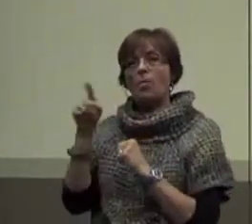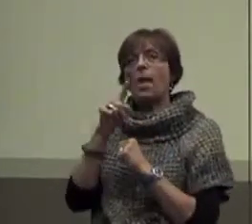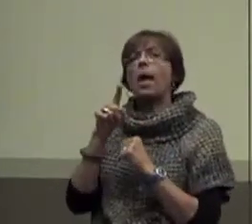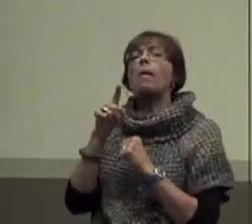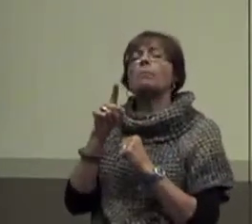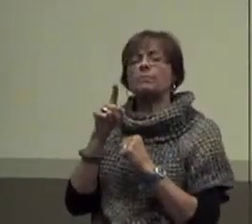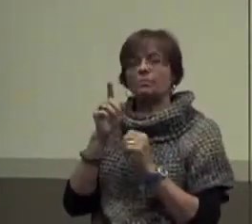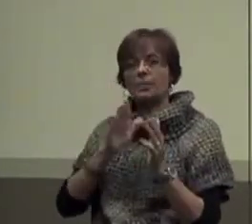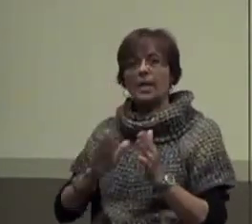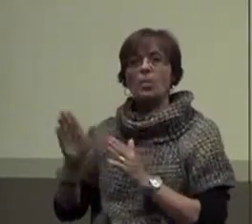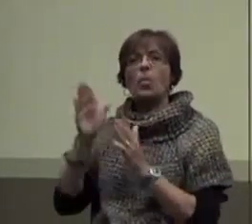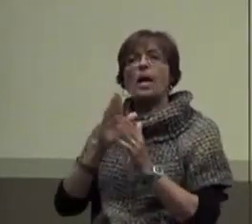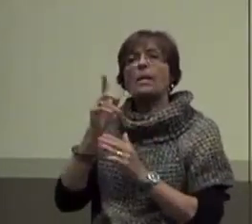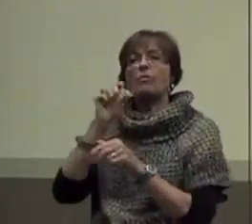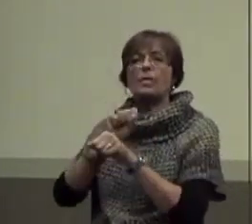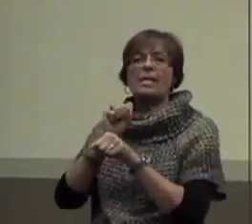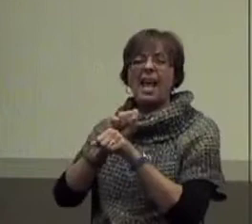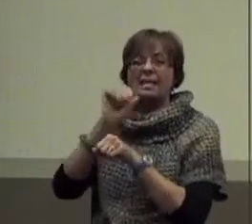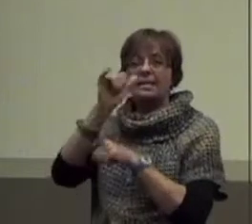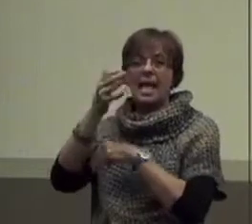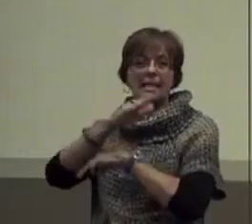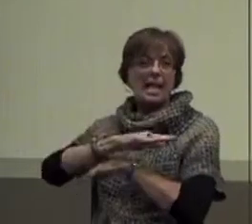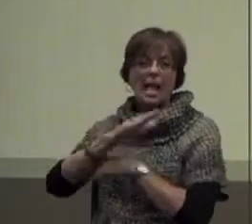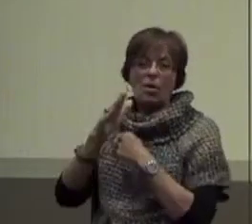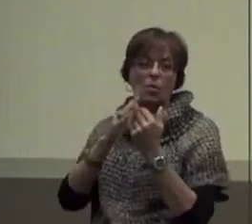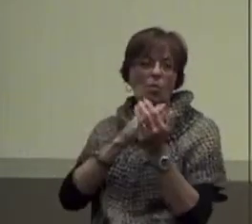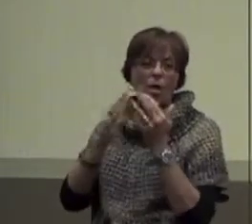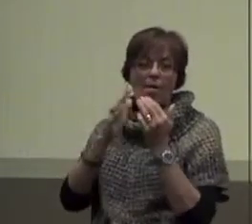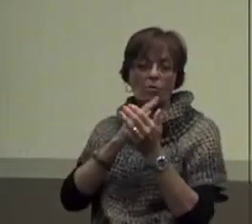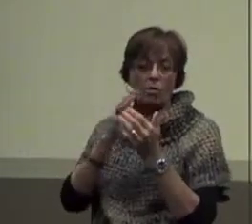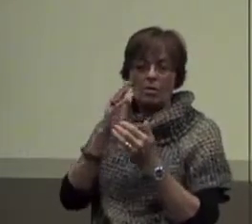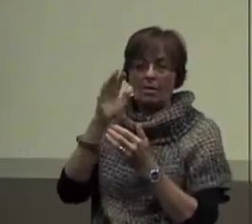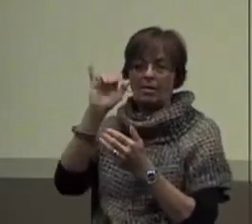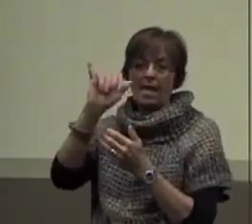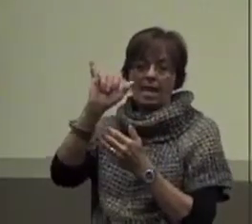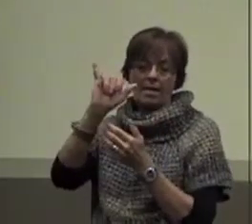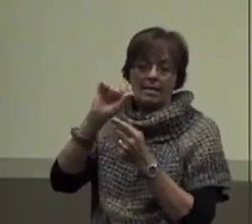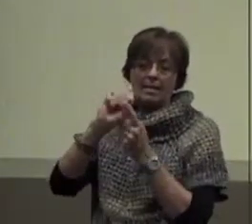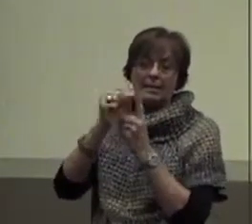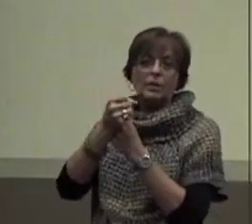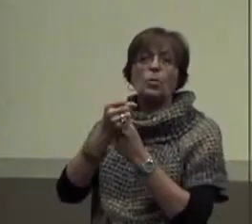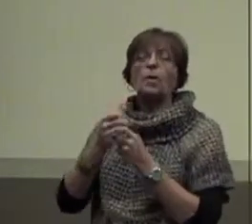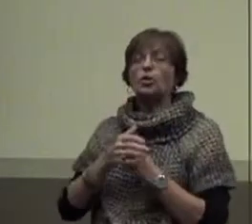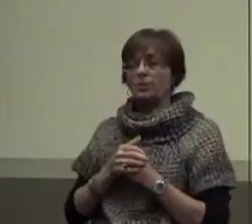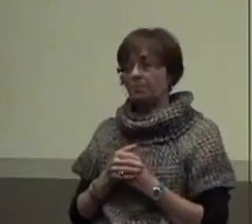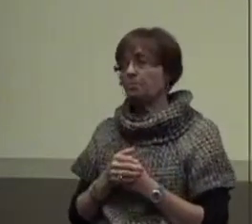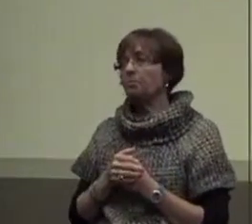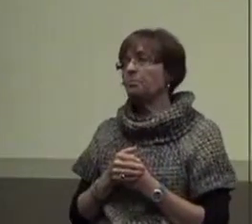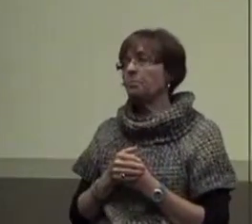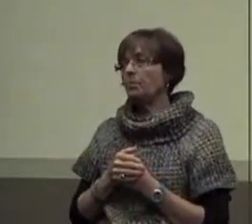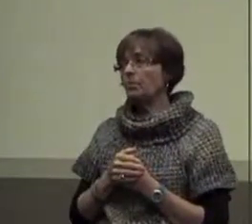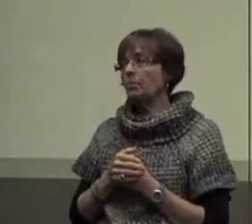get ready to do the tasks of the day or whatever the situation that you're getting them into. Okay?